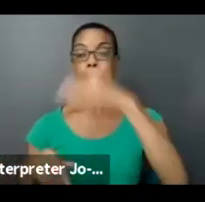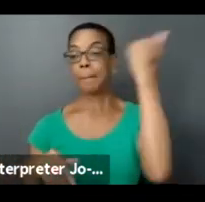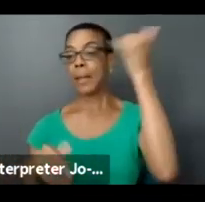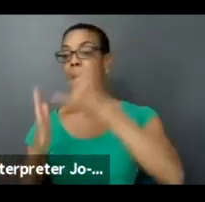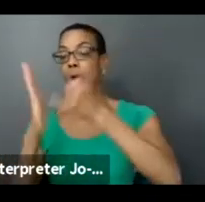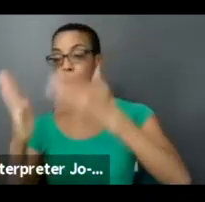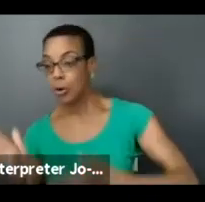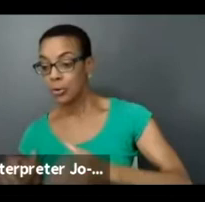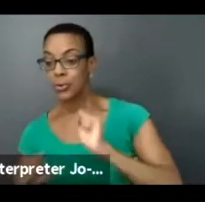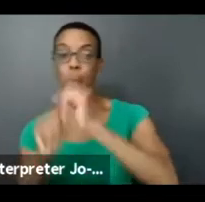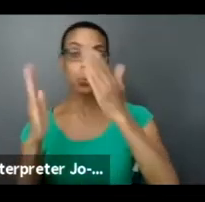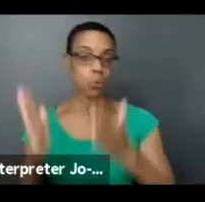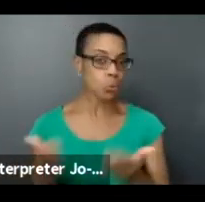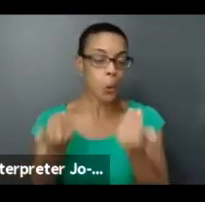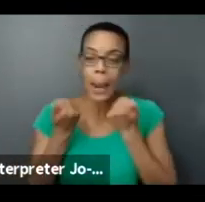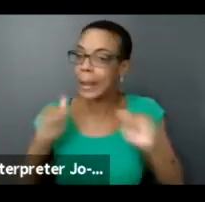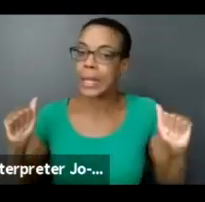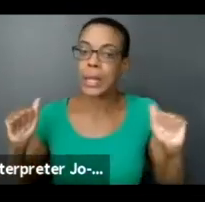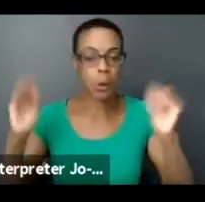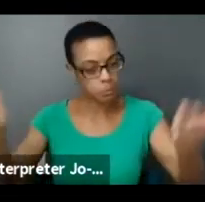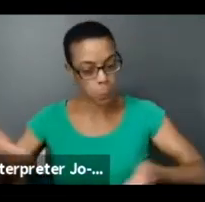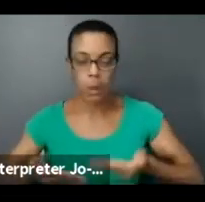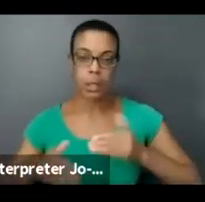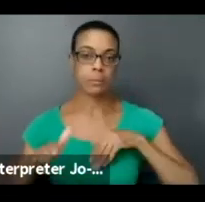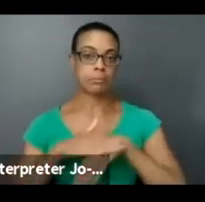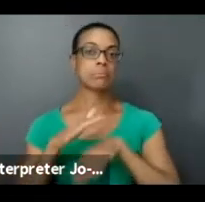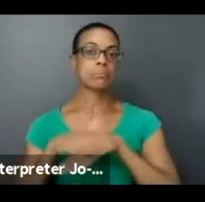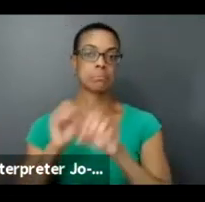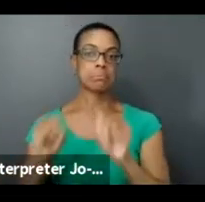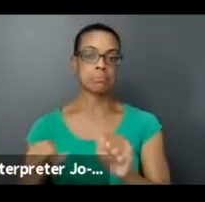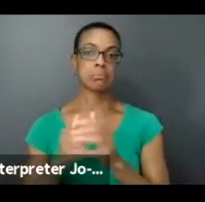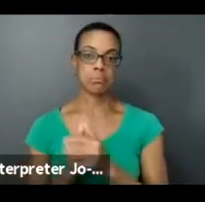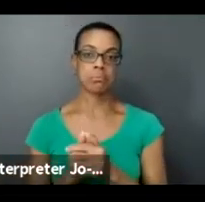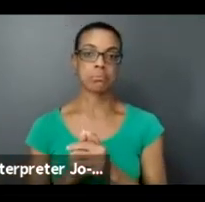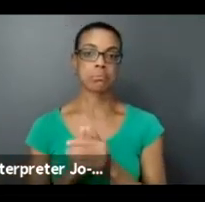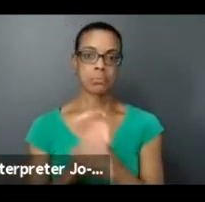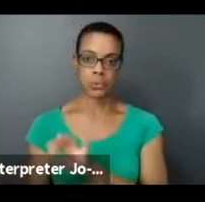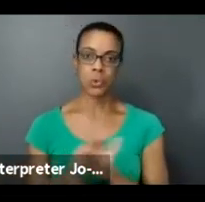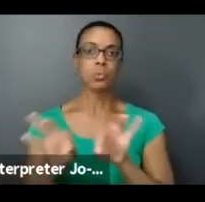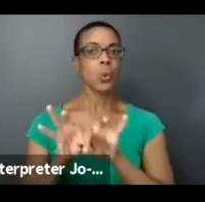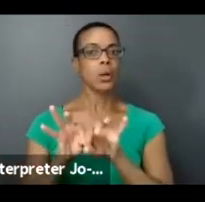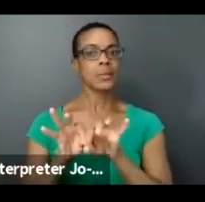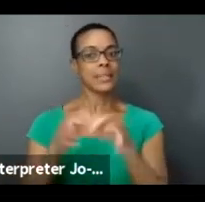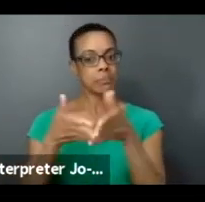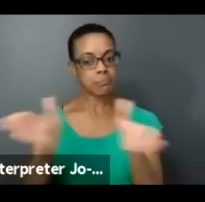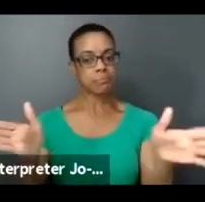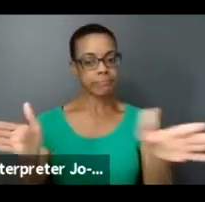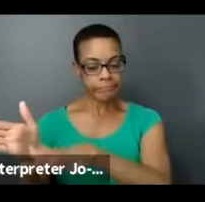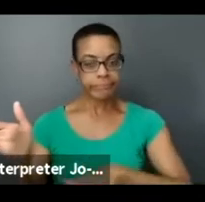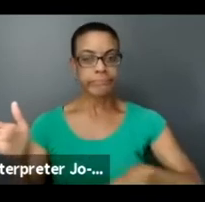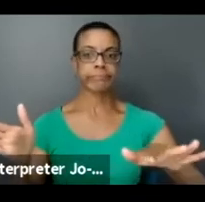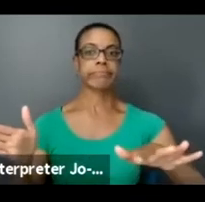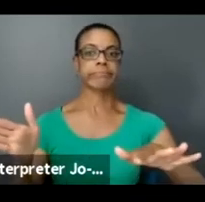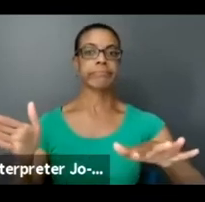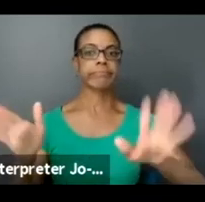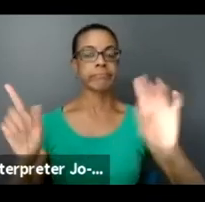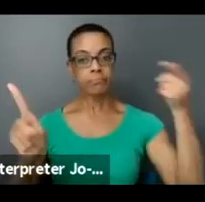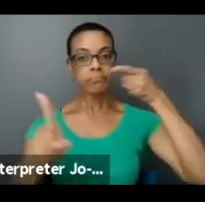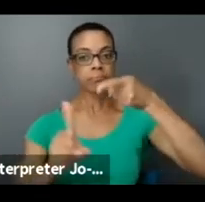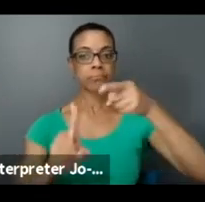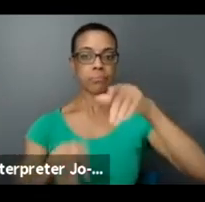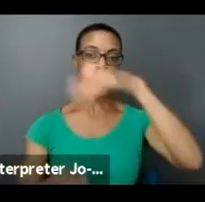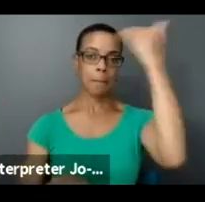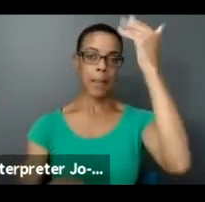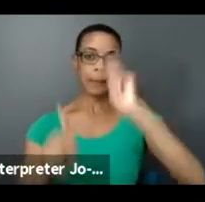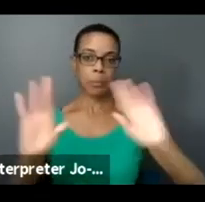arts worker, can access, and that it's important to keep this as a space that is specifically for Black